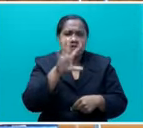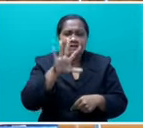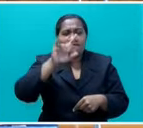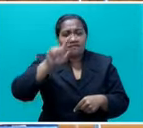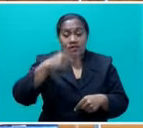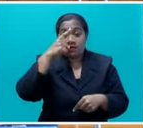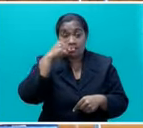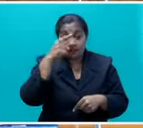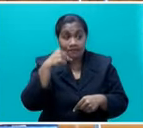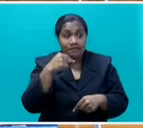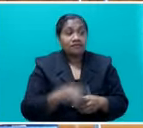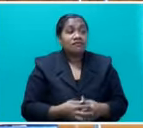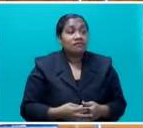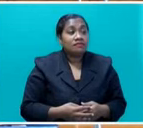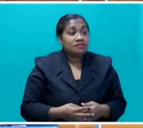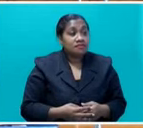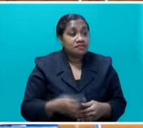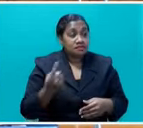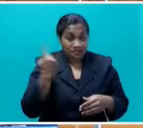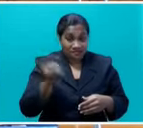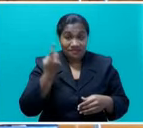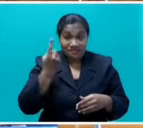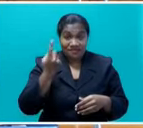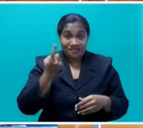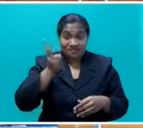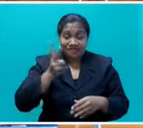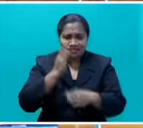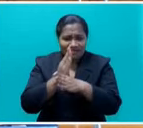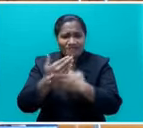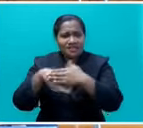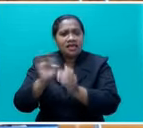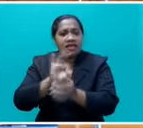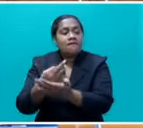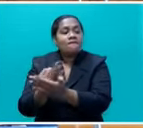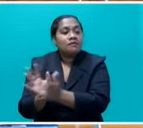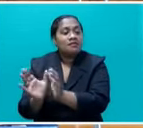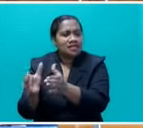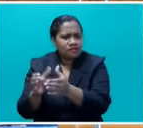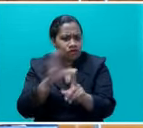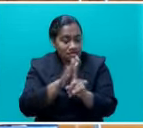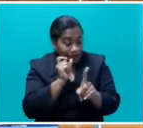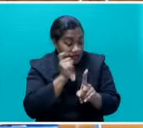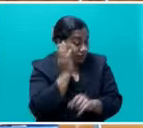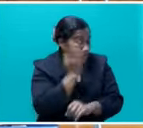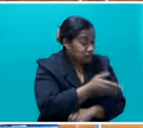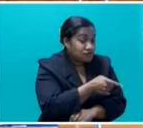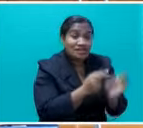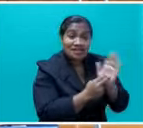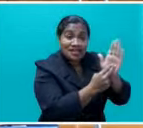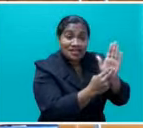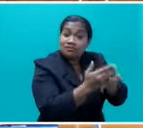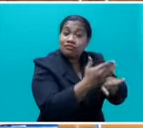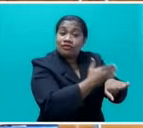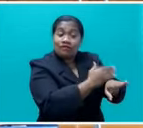who are gainfully employed in the informal sector. So, for example, if you go to Nandi before COVID-19, just outside